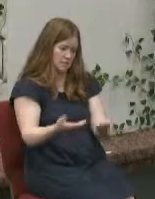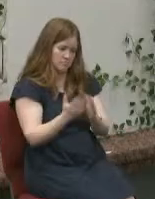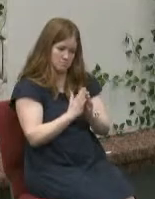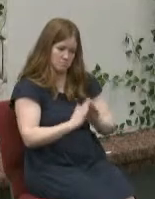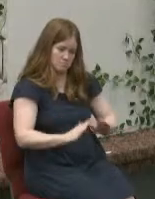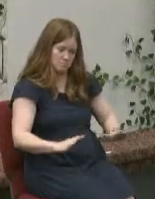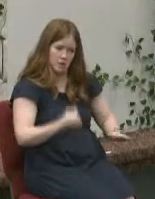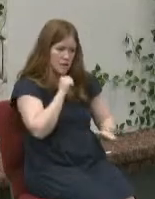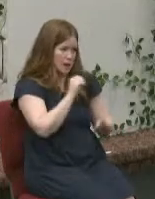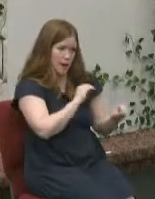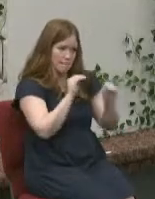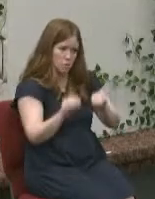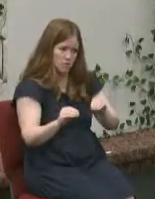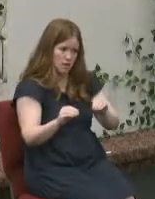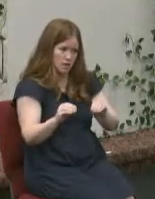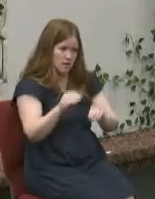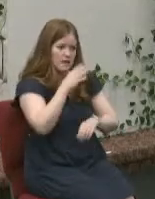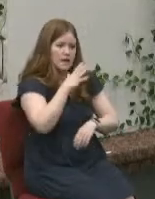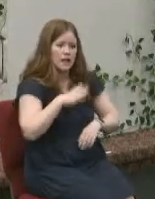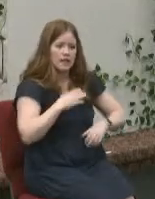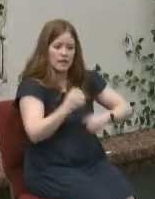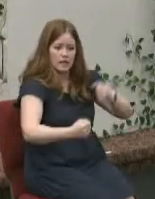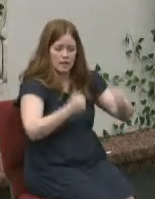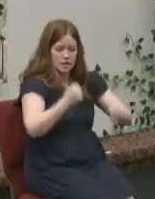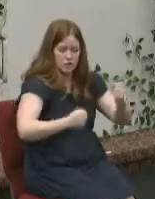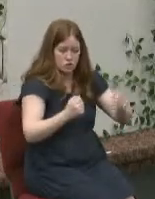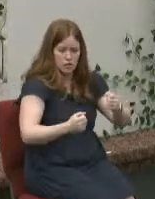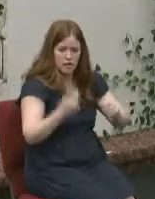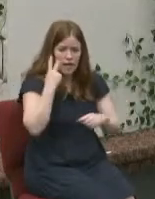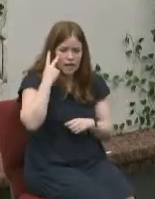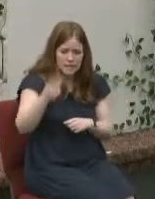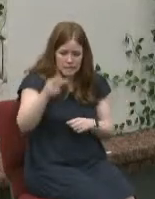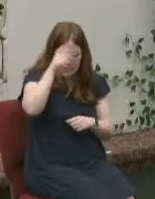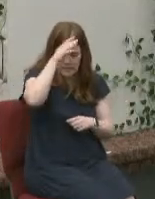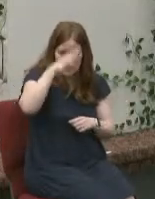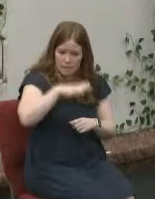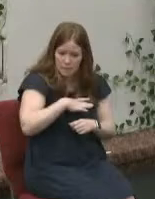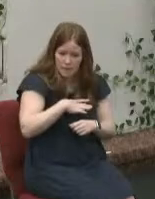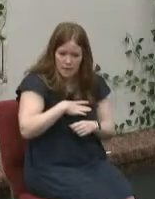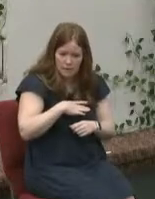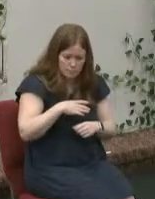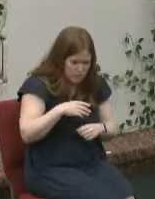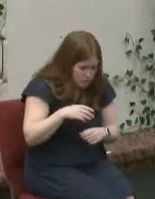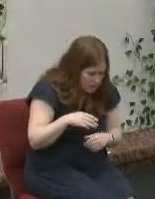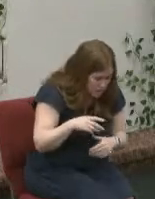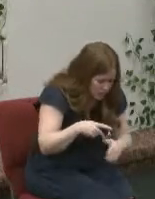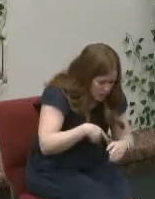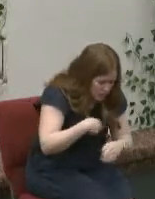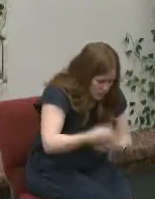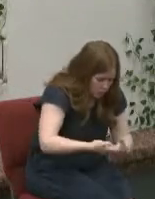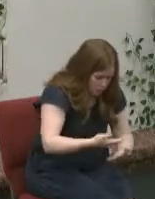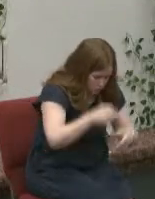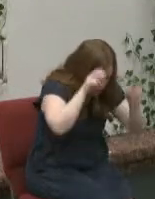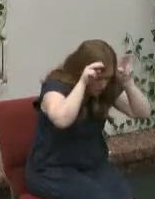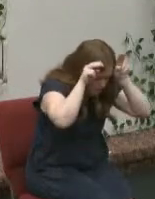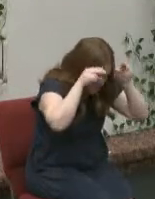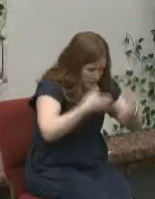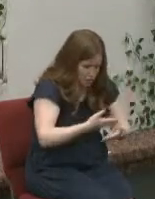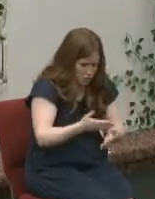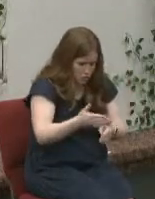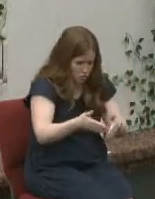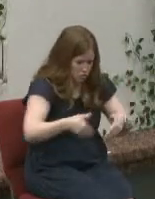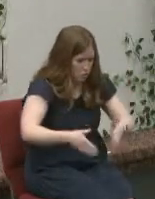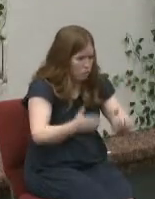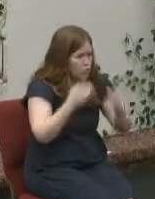so a lady's driving by and she sees this man really leaning over this bunny on the side of the road and he's